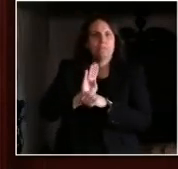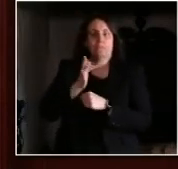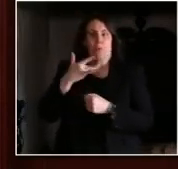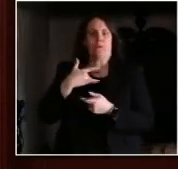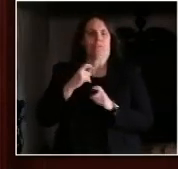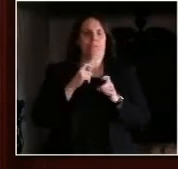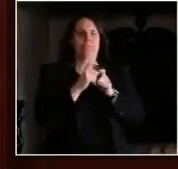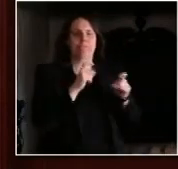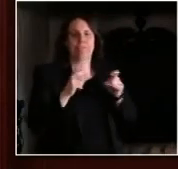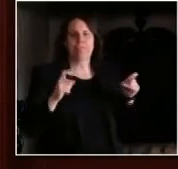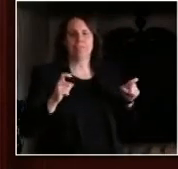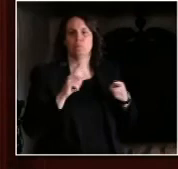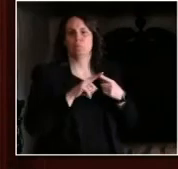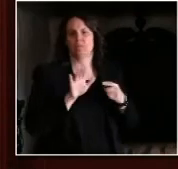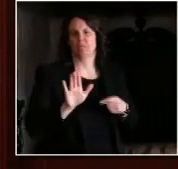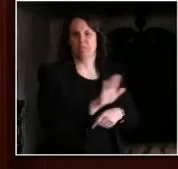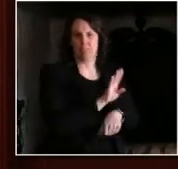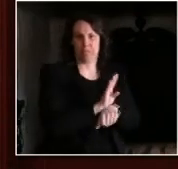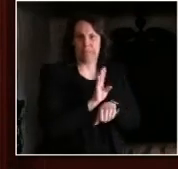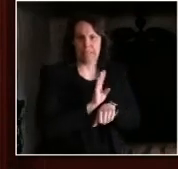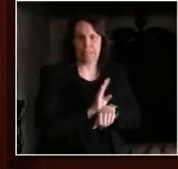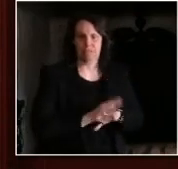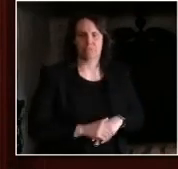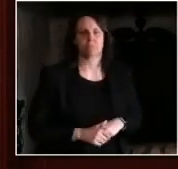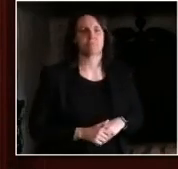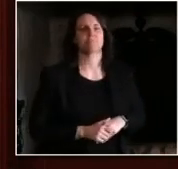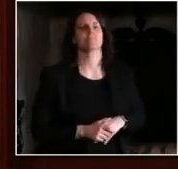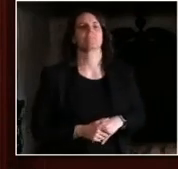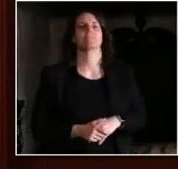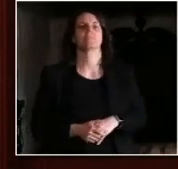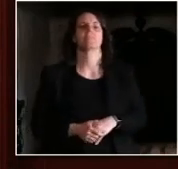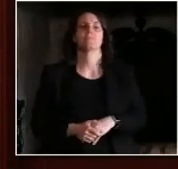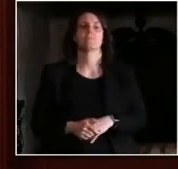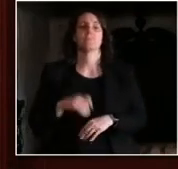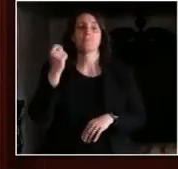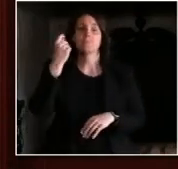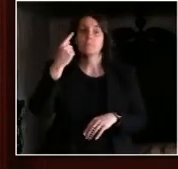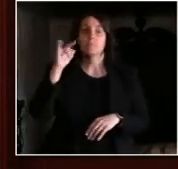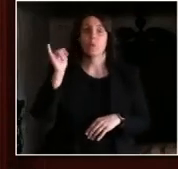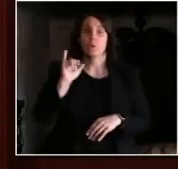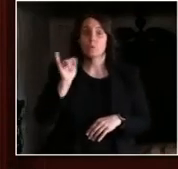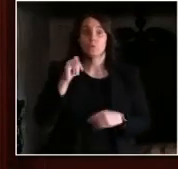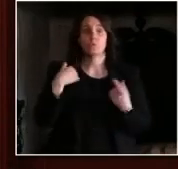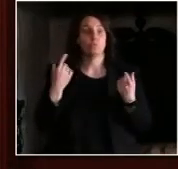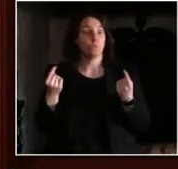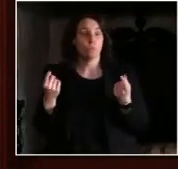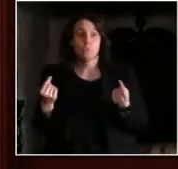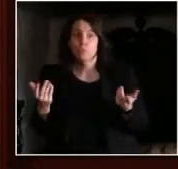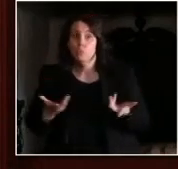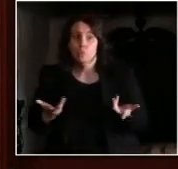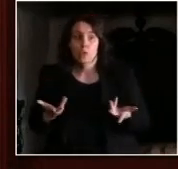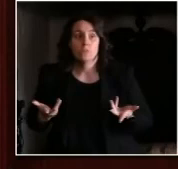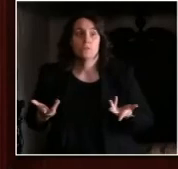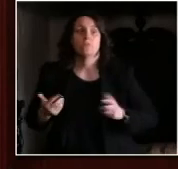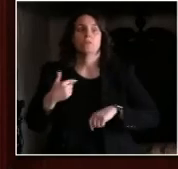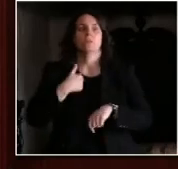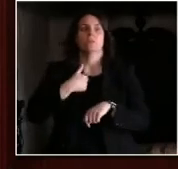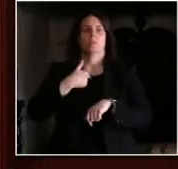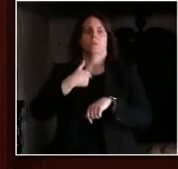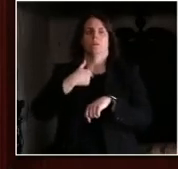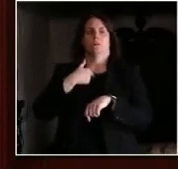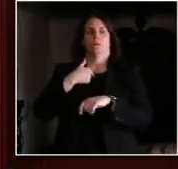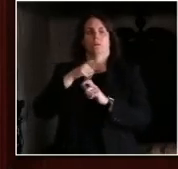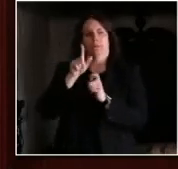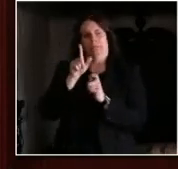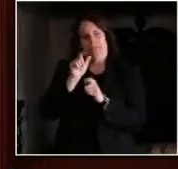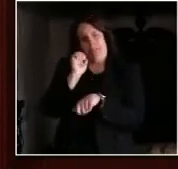and that moment. We also did work with the state to make sure we had the necessary designations in place for the